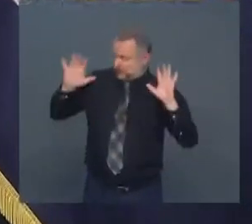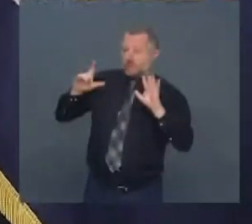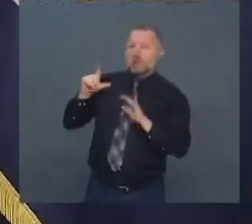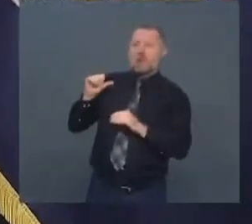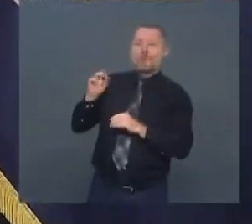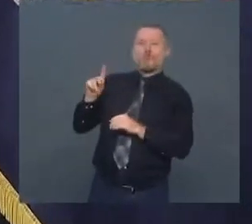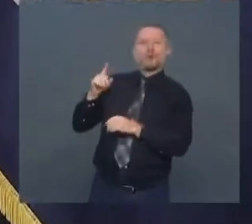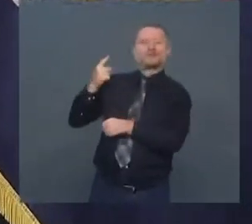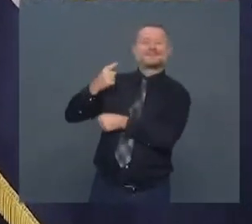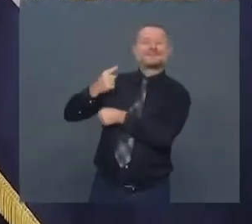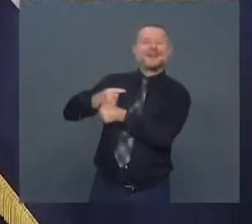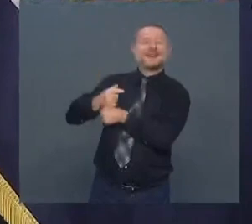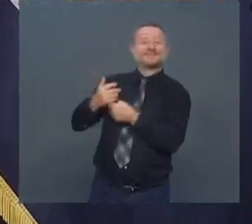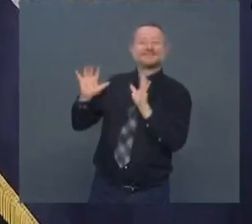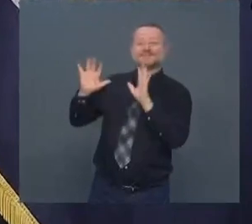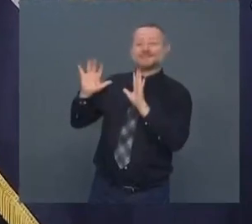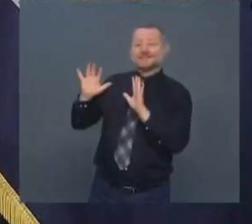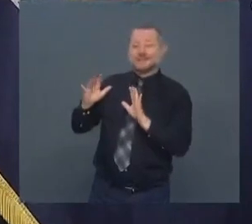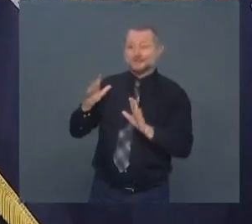Go Islanders.